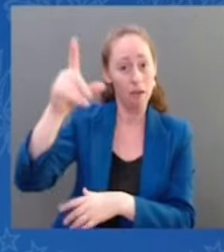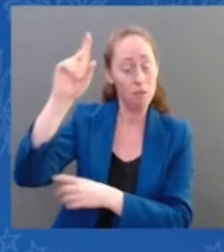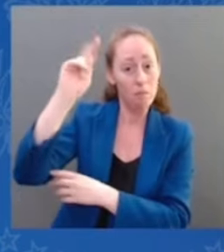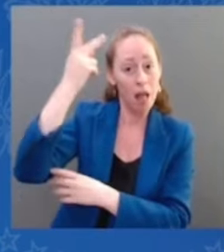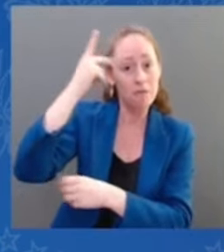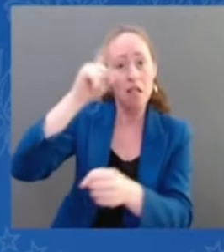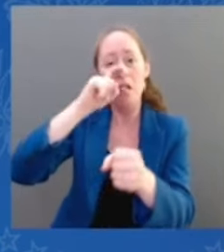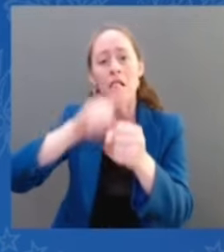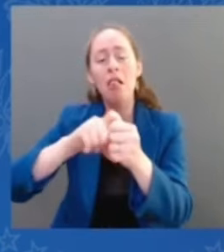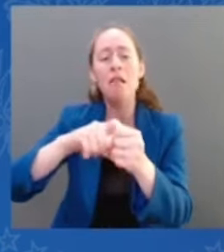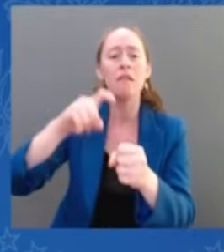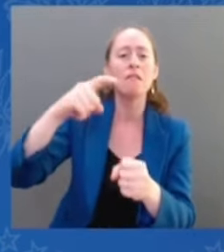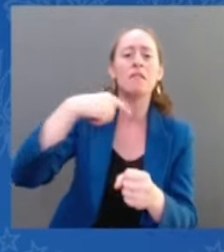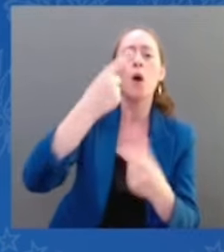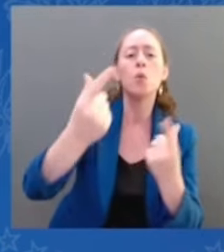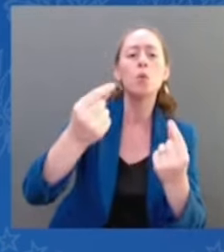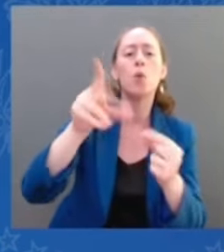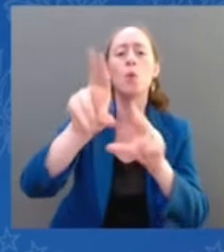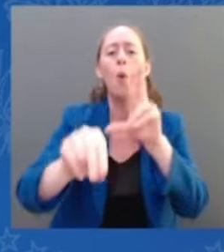Embedded in our Constitution.